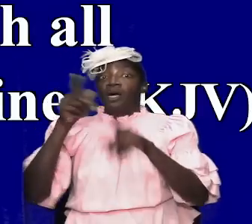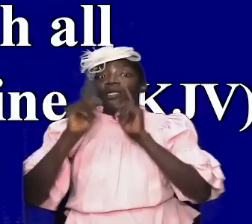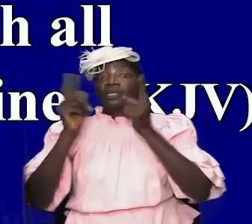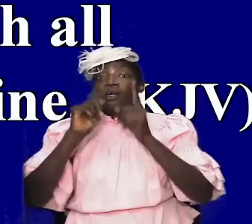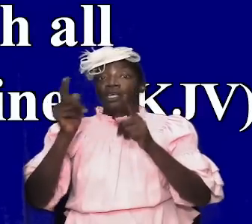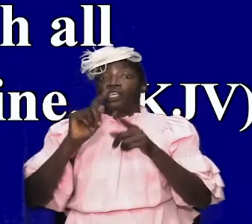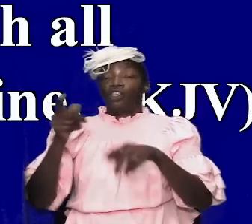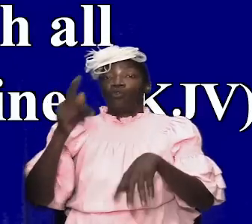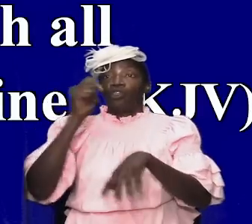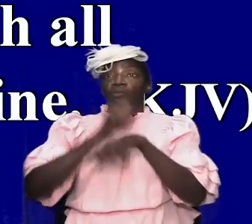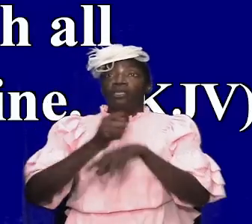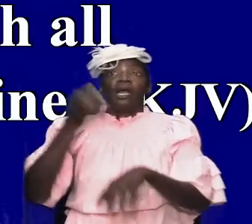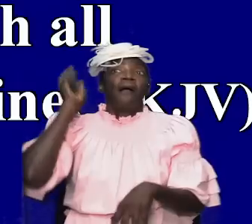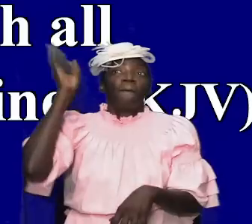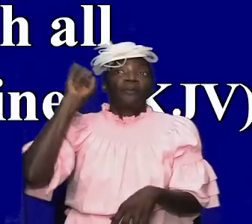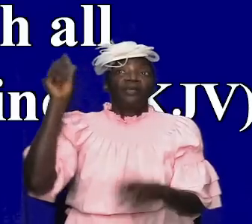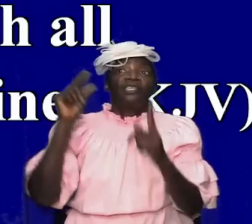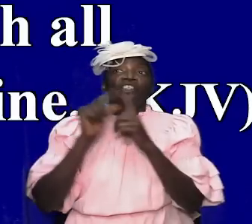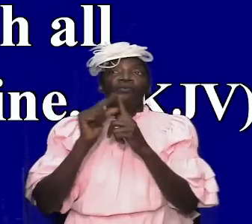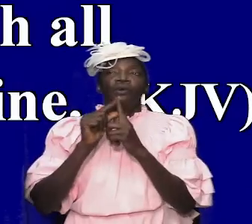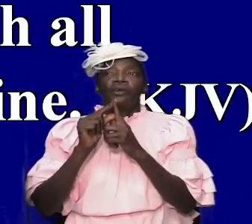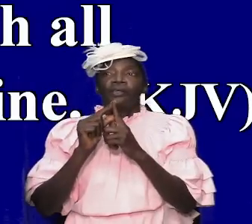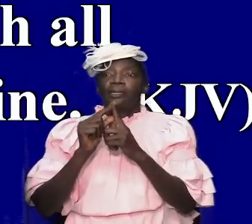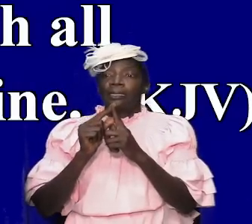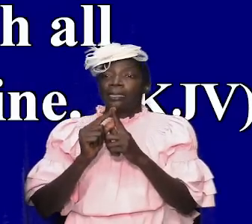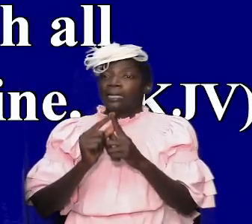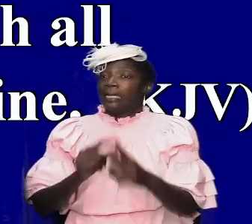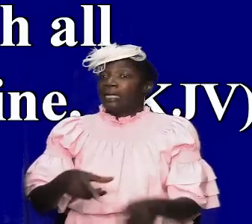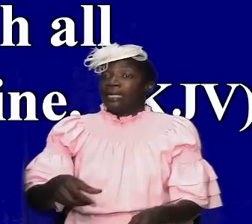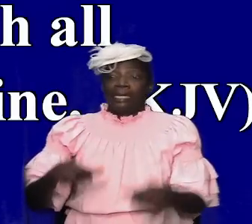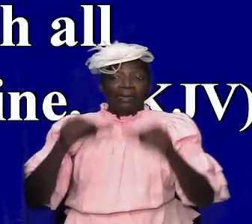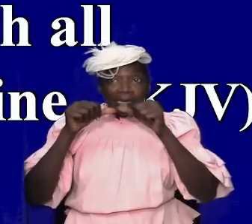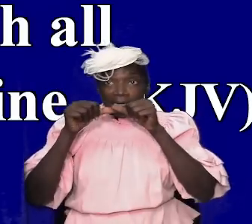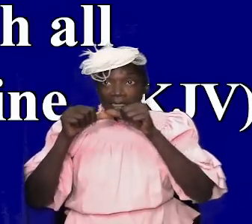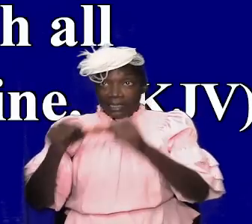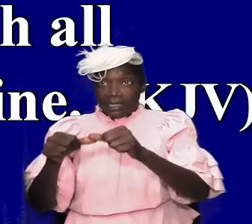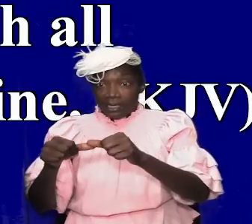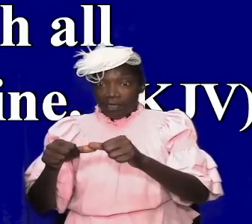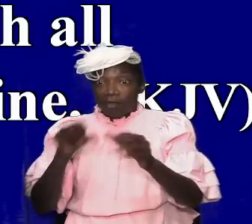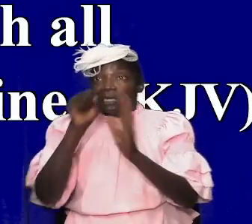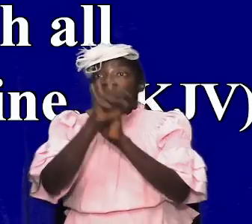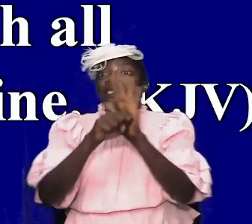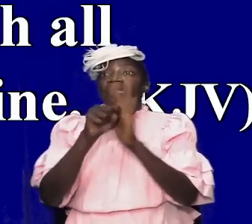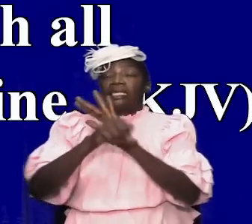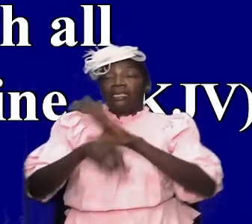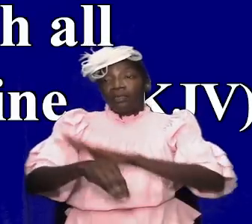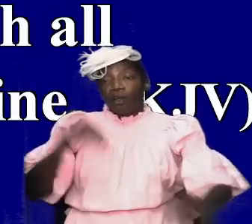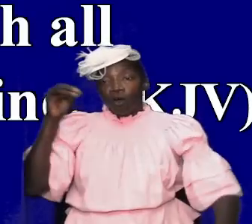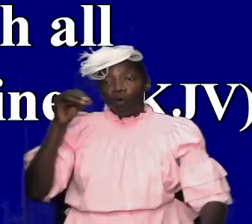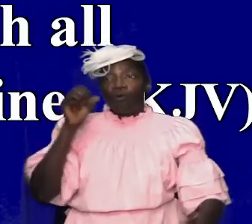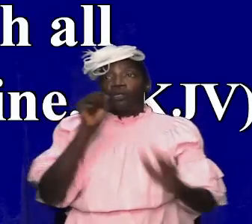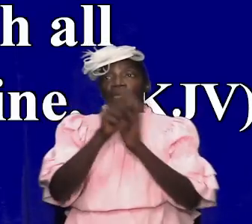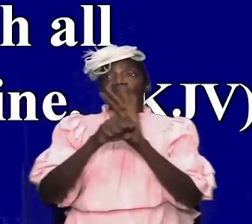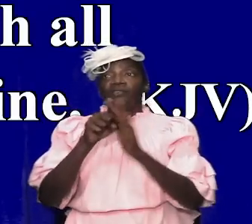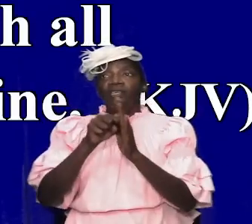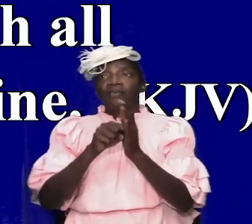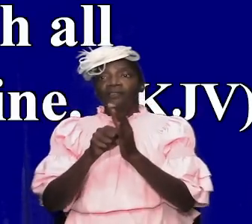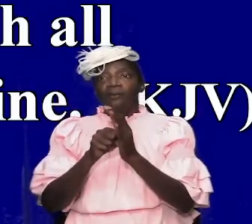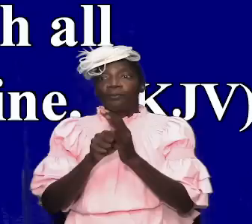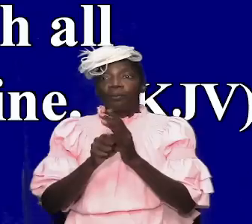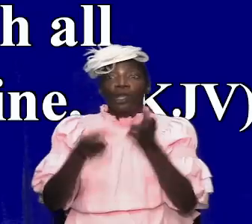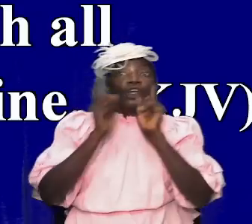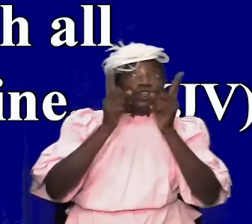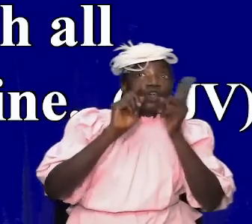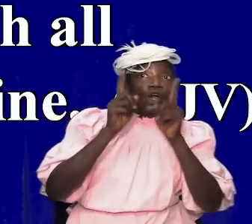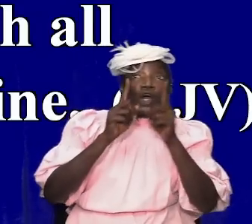listen to me know preach the word be instant in season out of season reprove